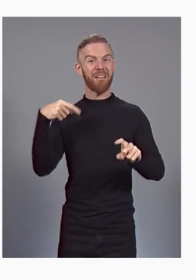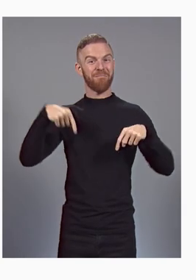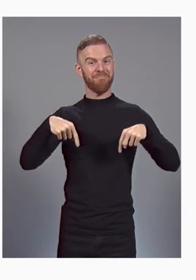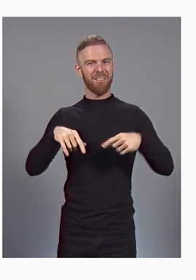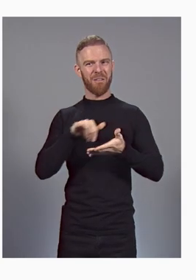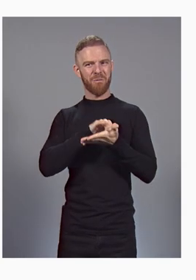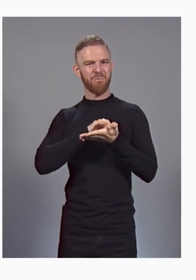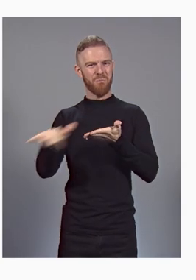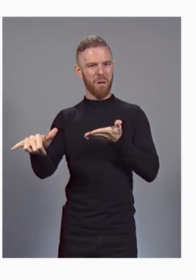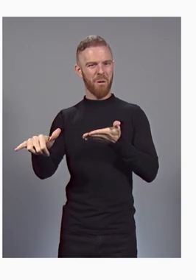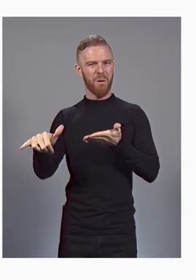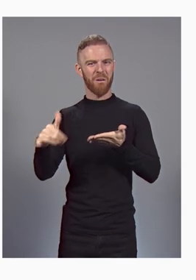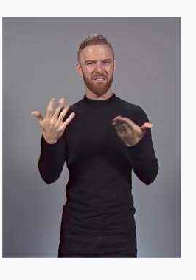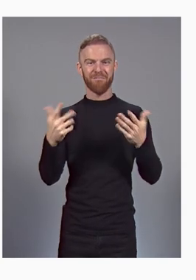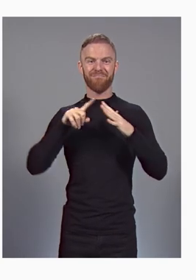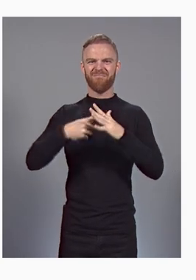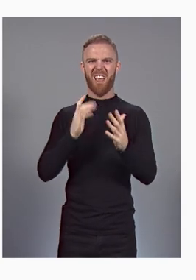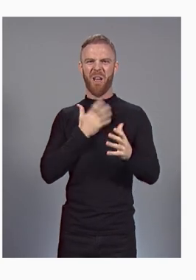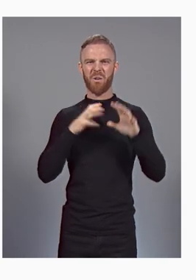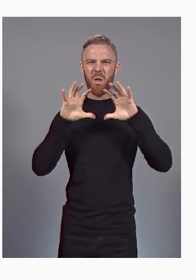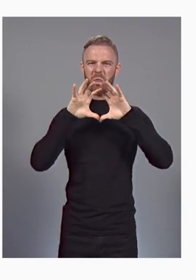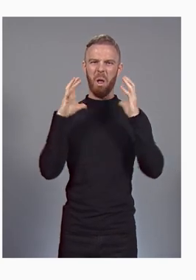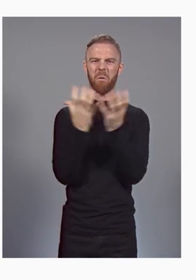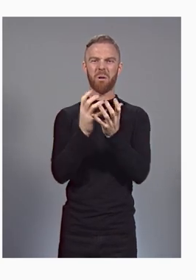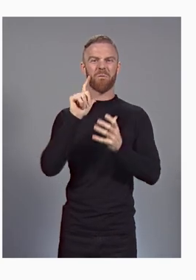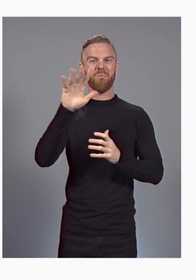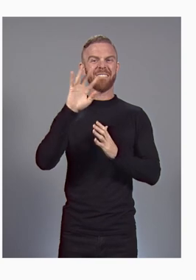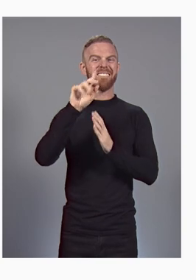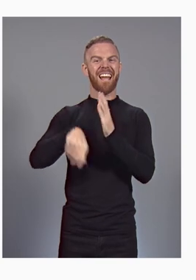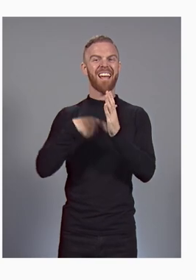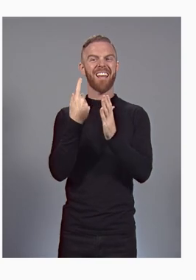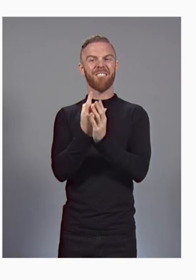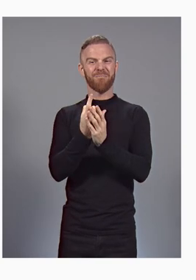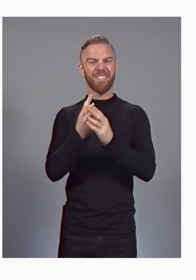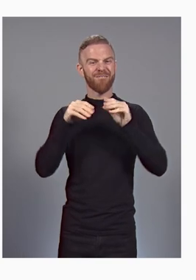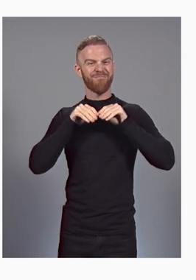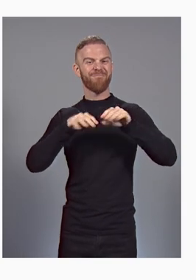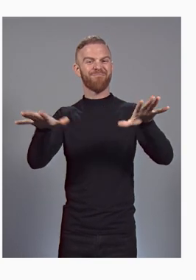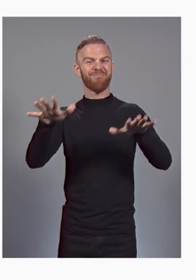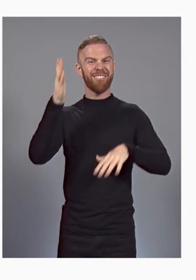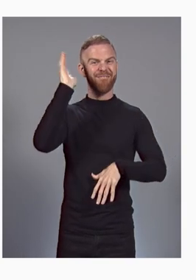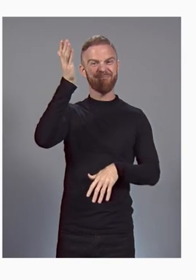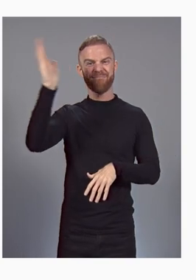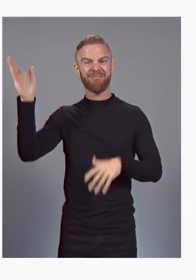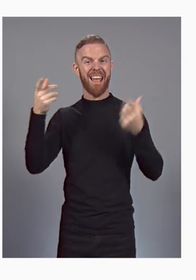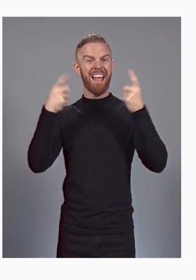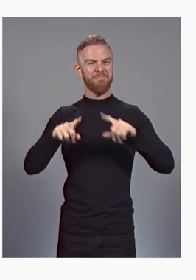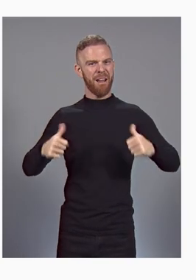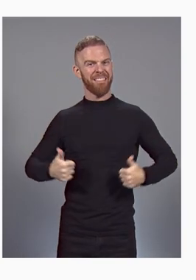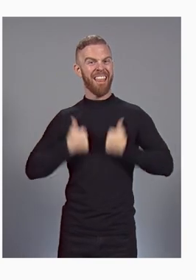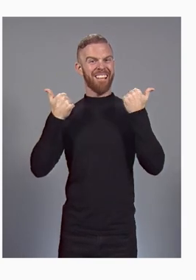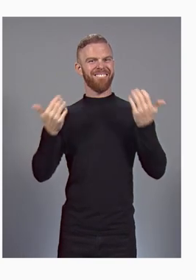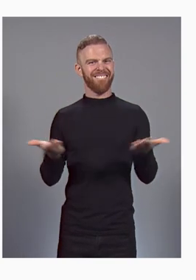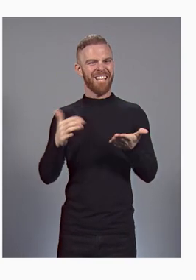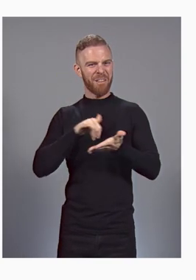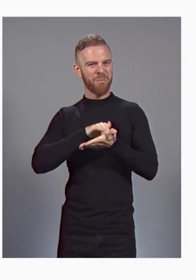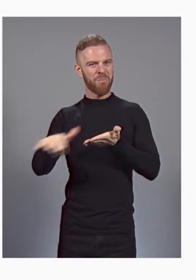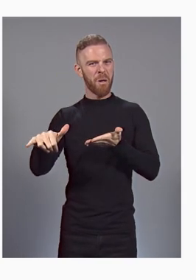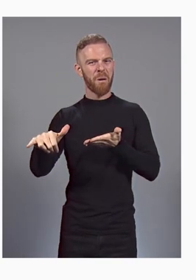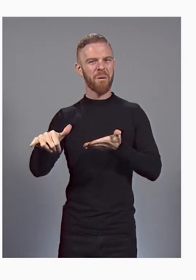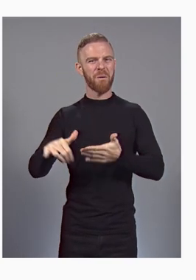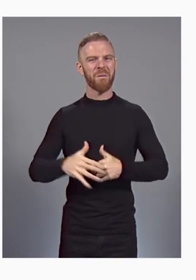to begin our global 24-hour broadcast with keynotes happening live here in New York,